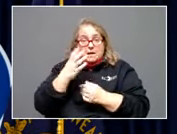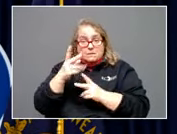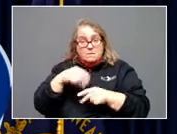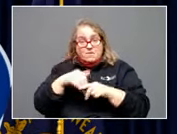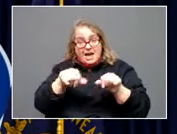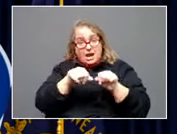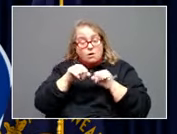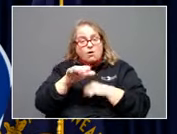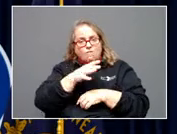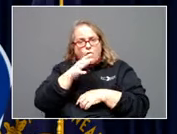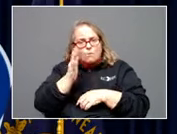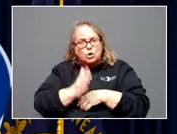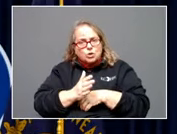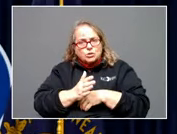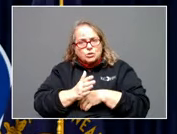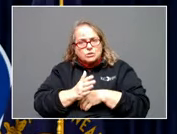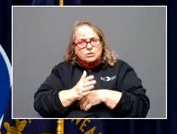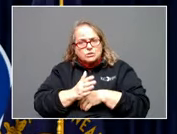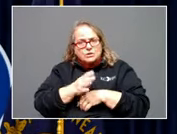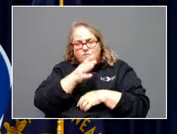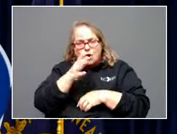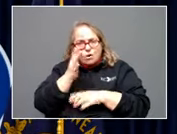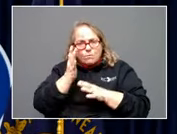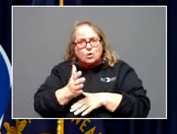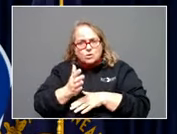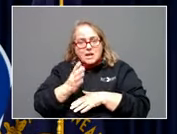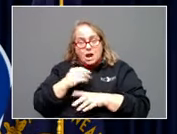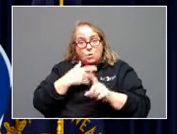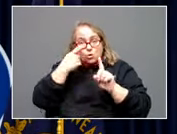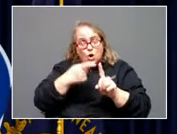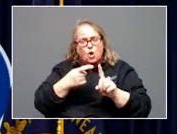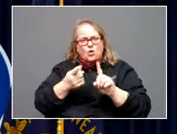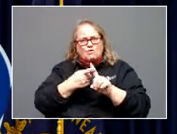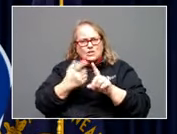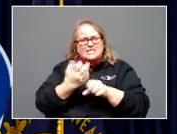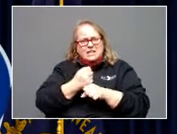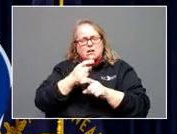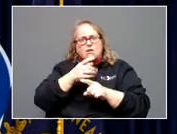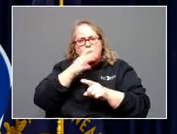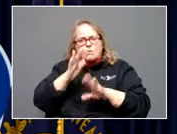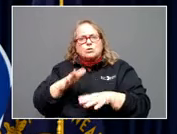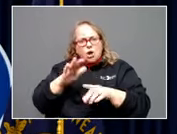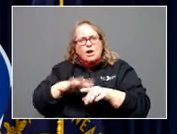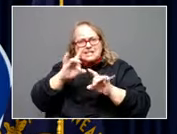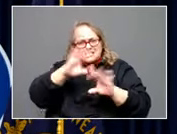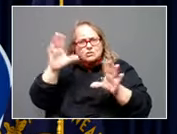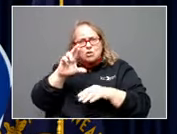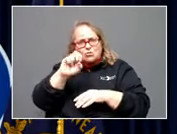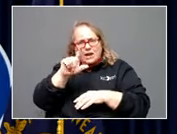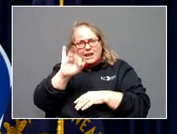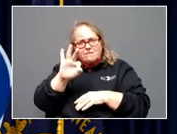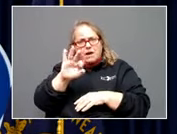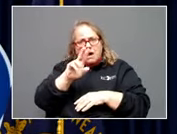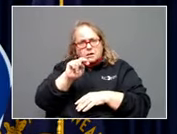and our goal is going to be, first, to get them on the disaster relief. But, second, how